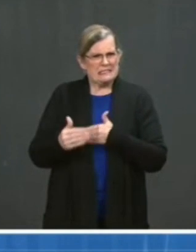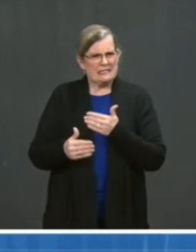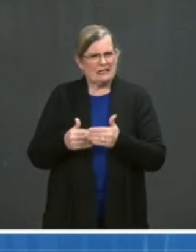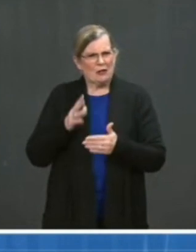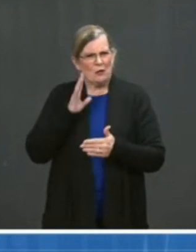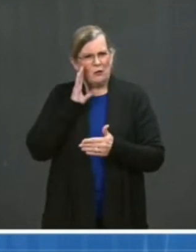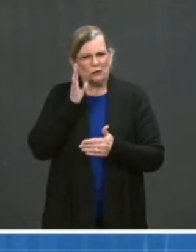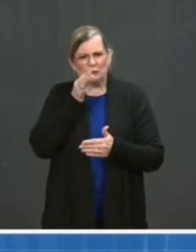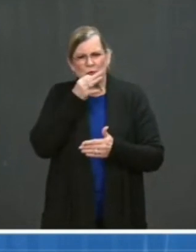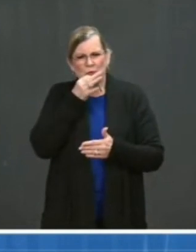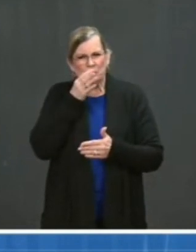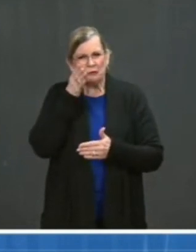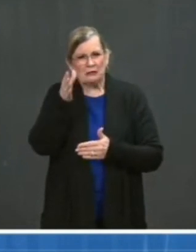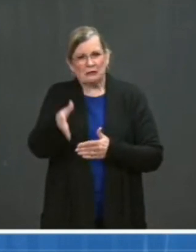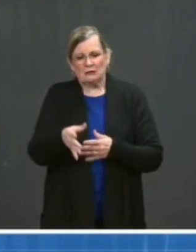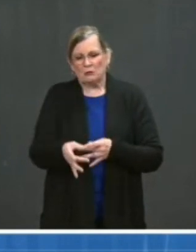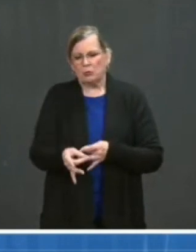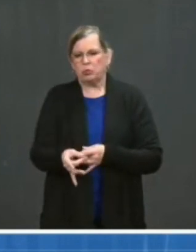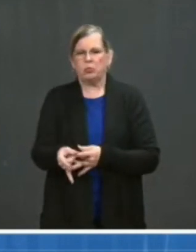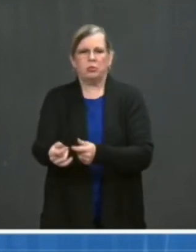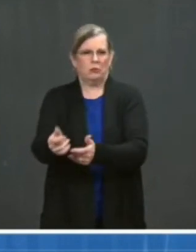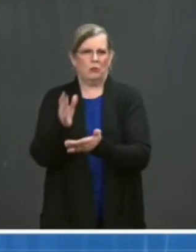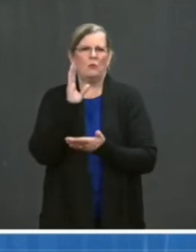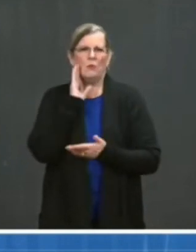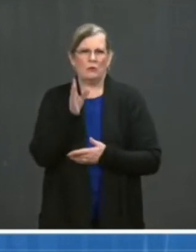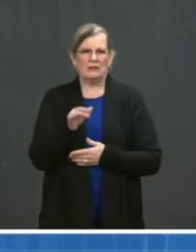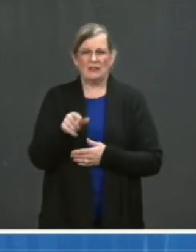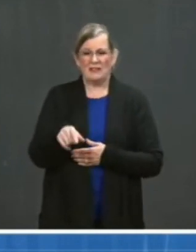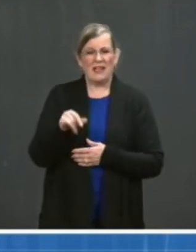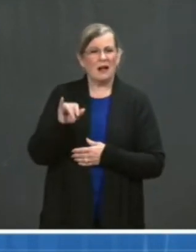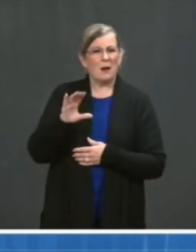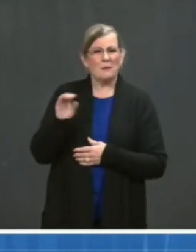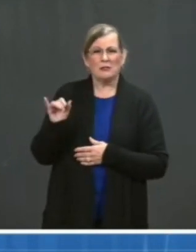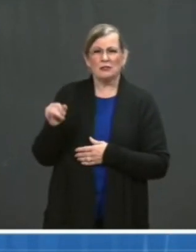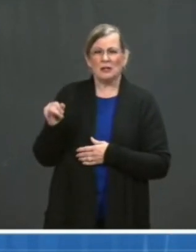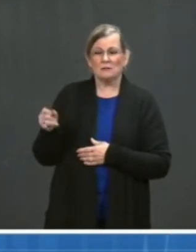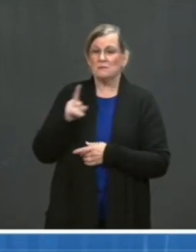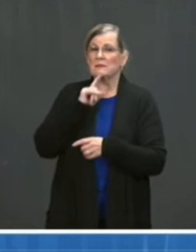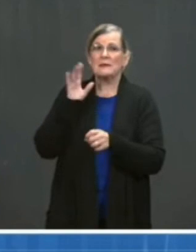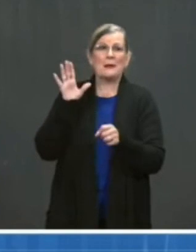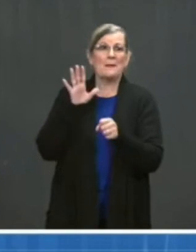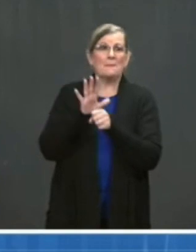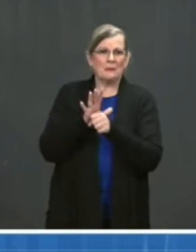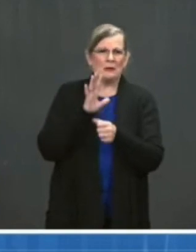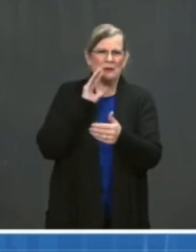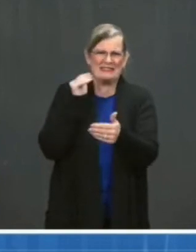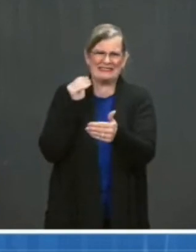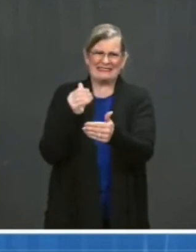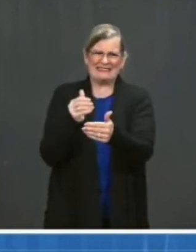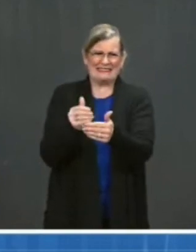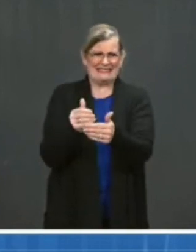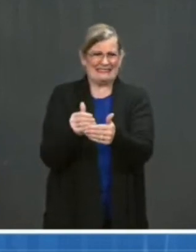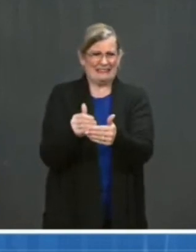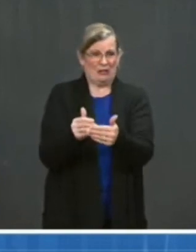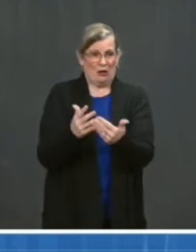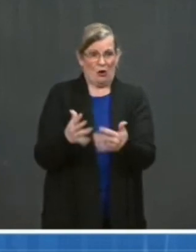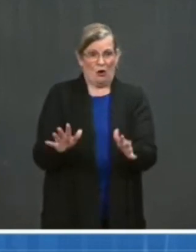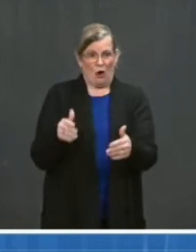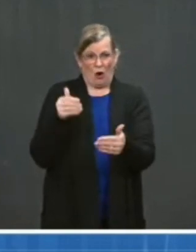Most importantly, the company is committed to being at or near 100 million doses by the end of May.